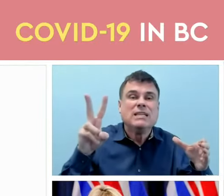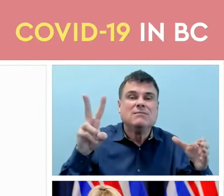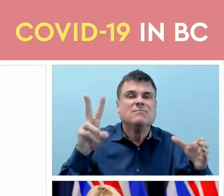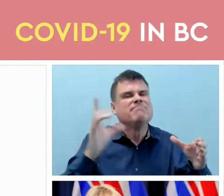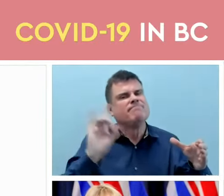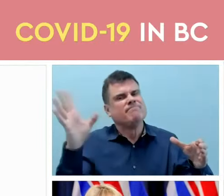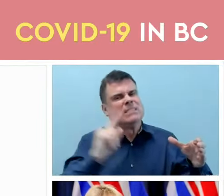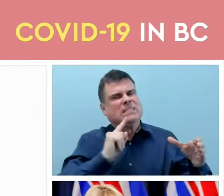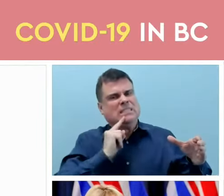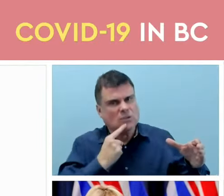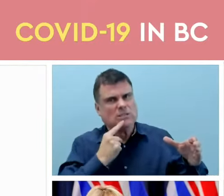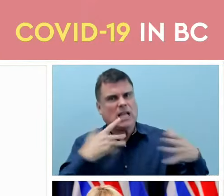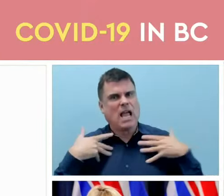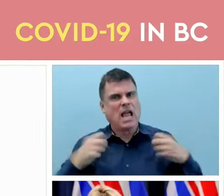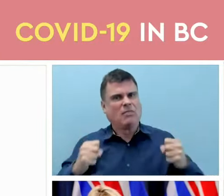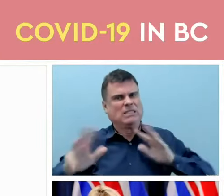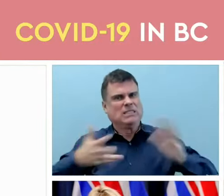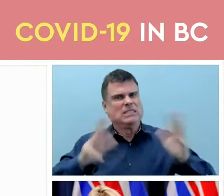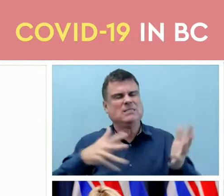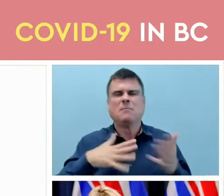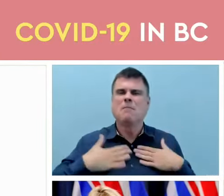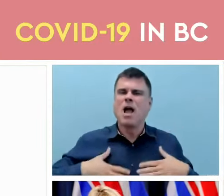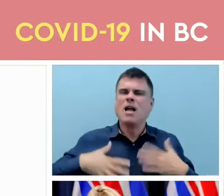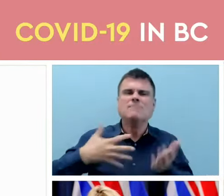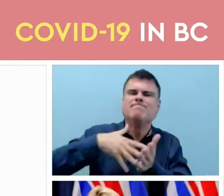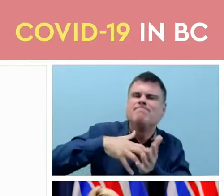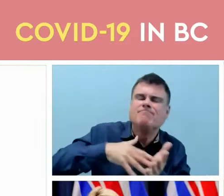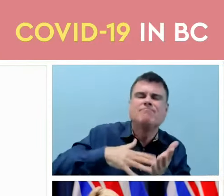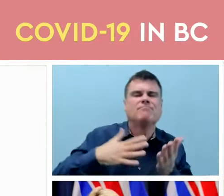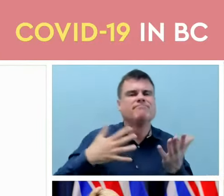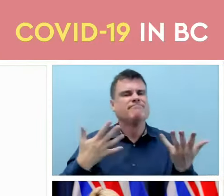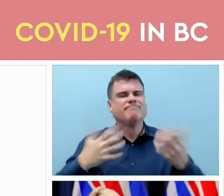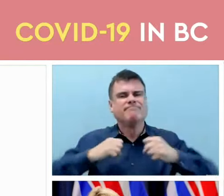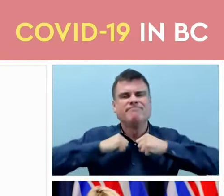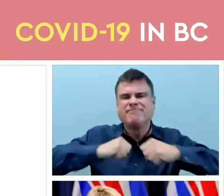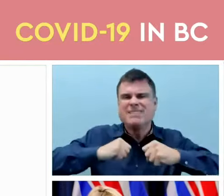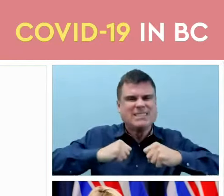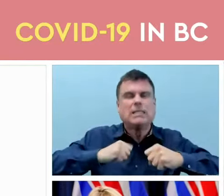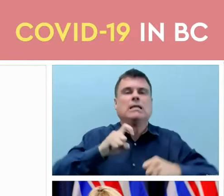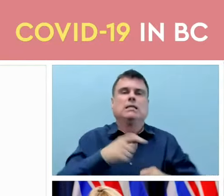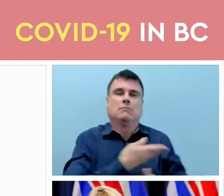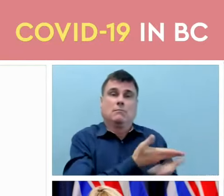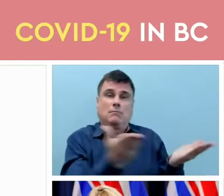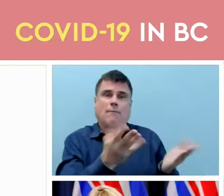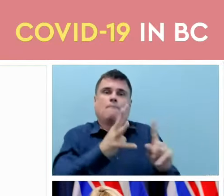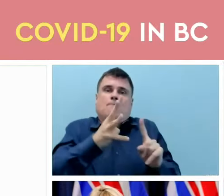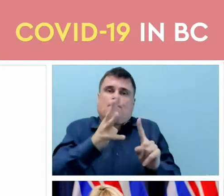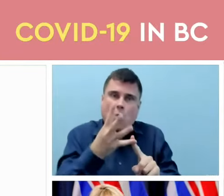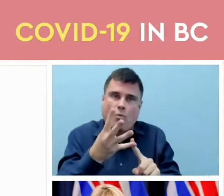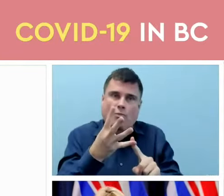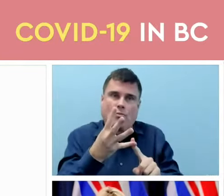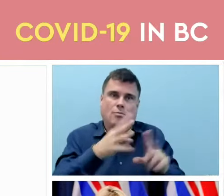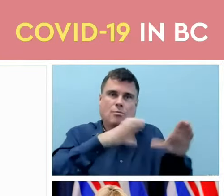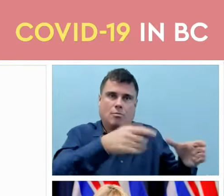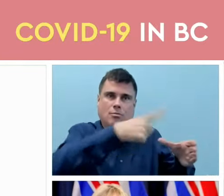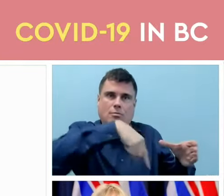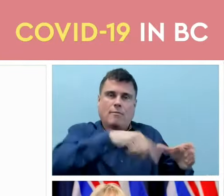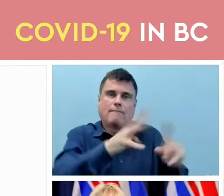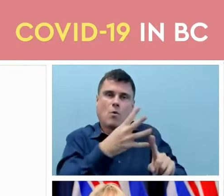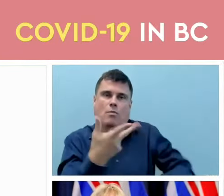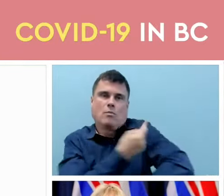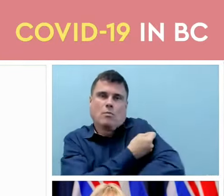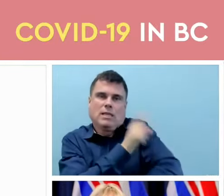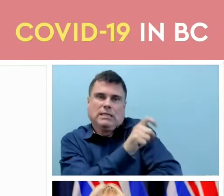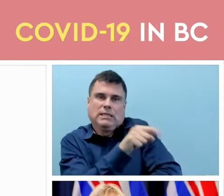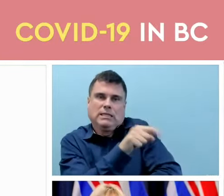conditions, will be receiving their dose four as well. So this is going to be a really important measure